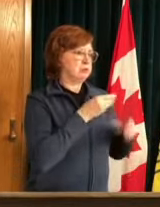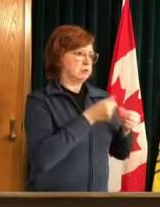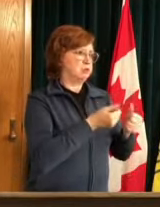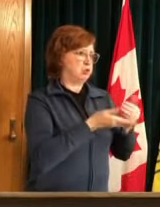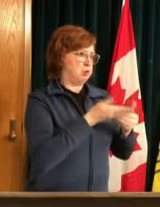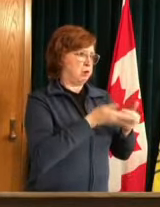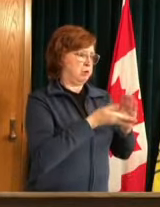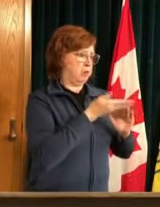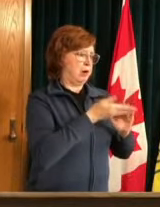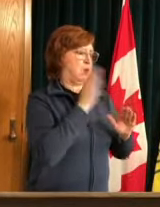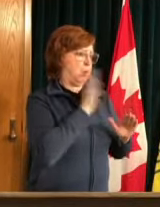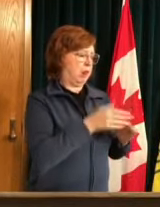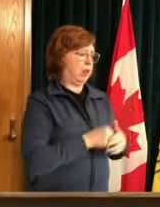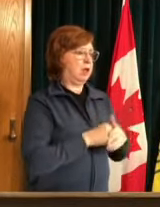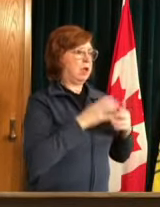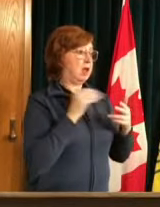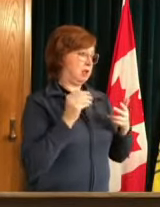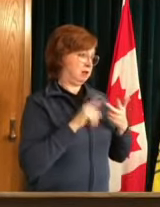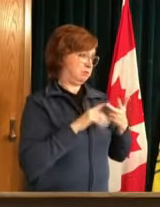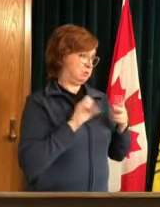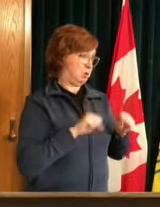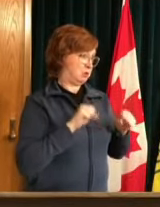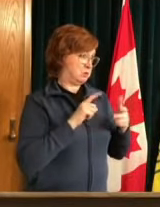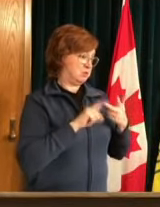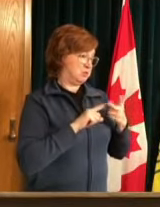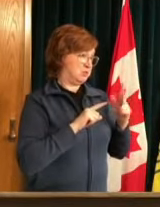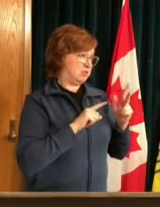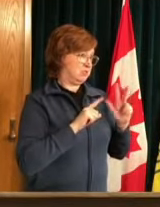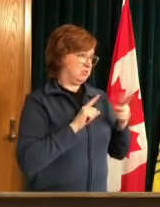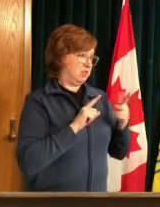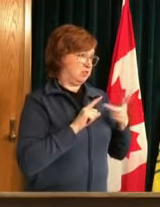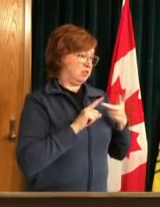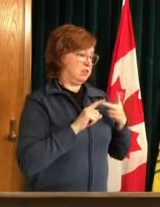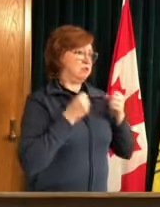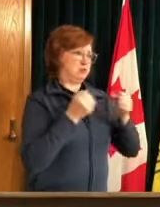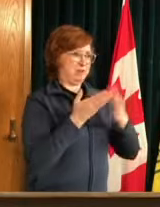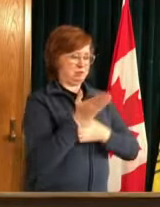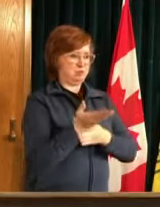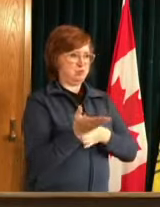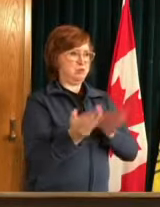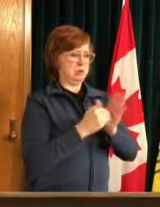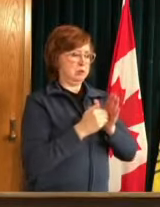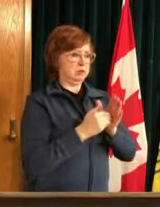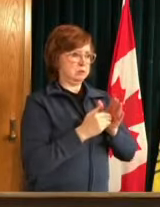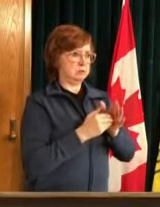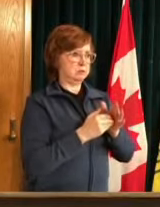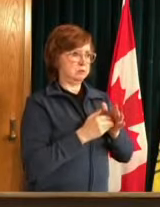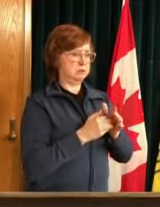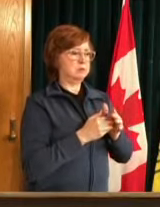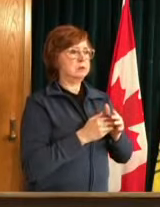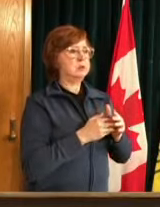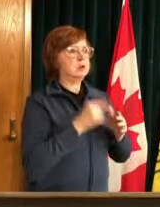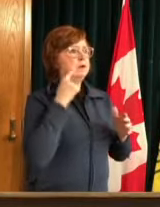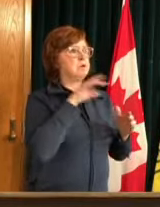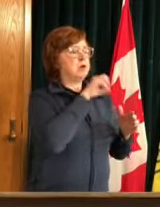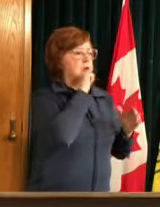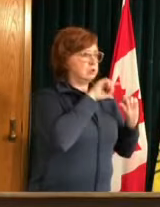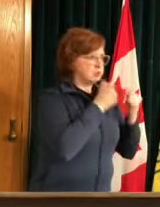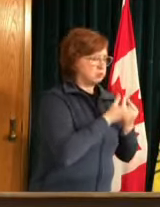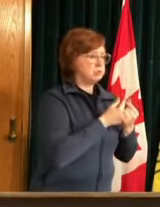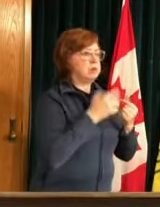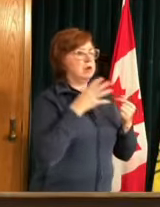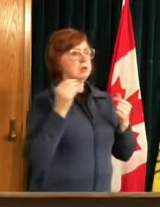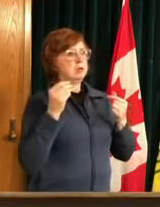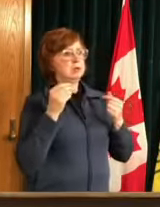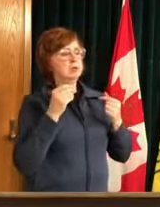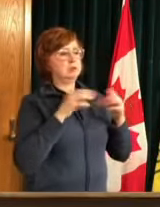and and maybe even get us to a point where we can reactivate some of the drive-throughs uh for these priority groups and then also to continue working through the